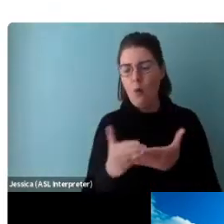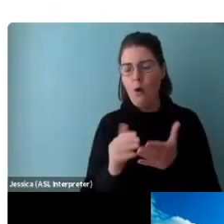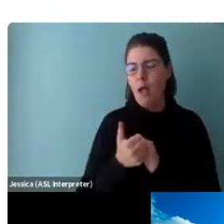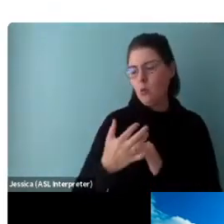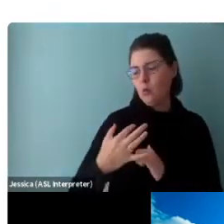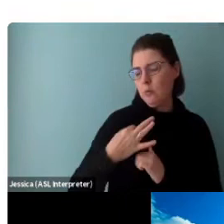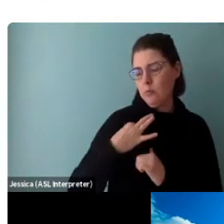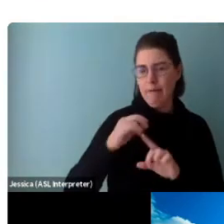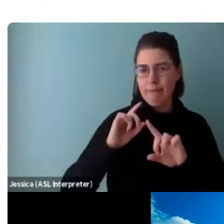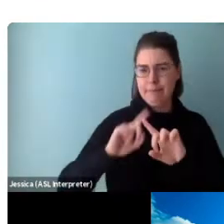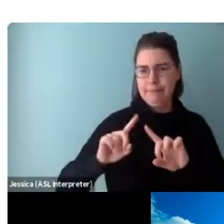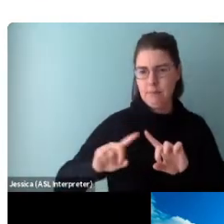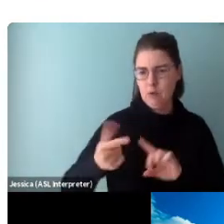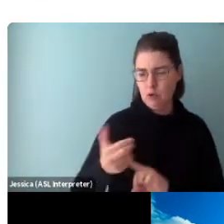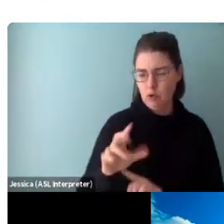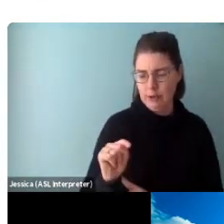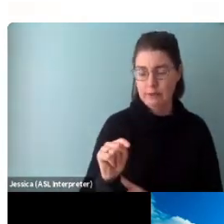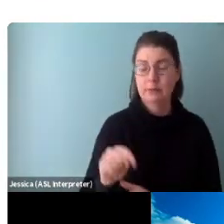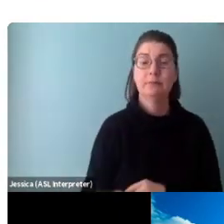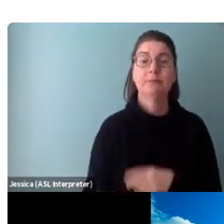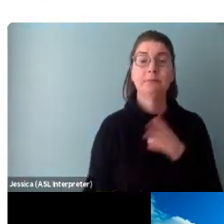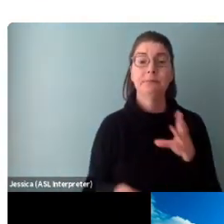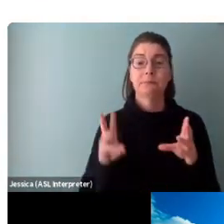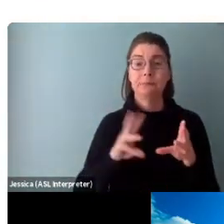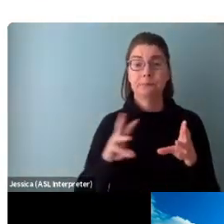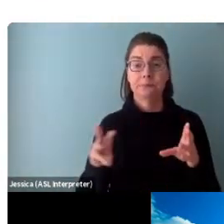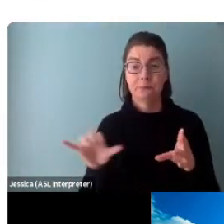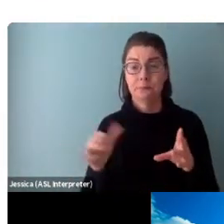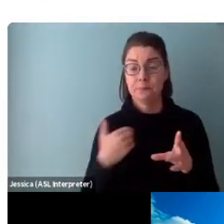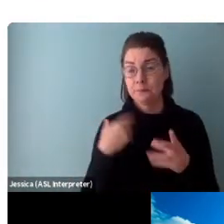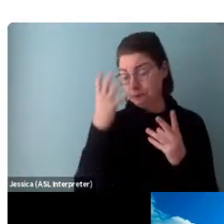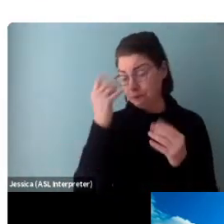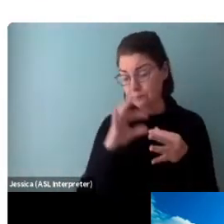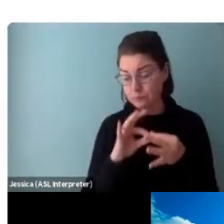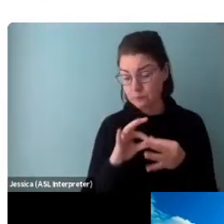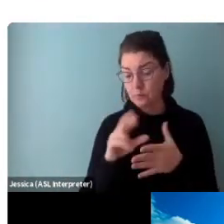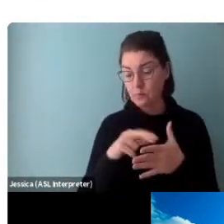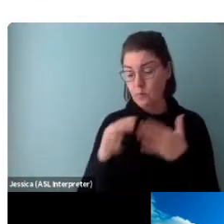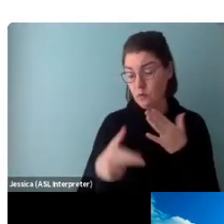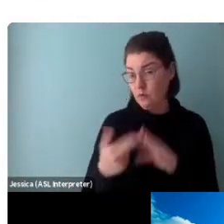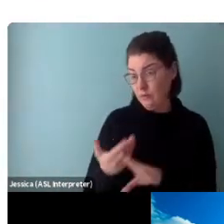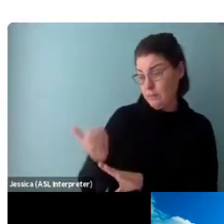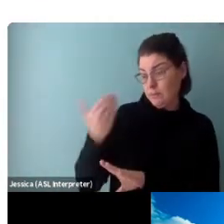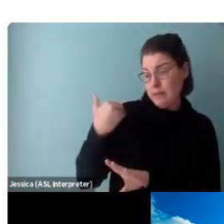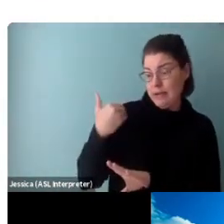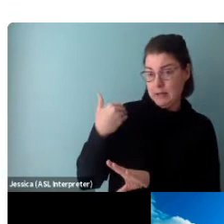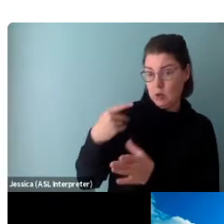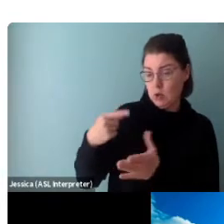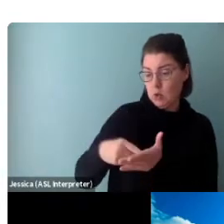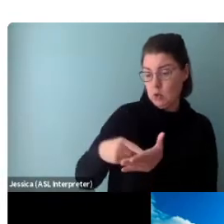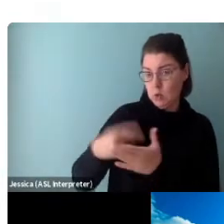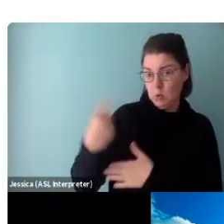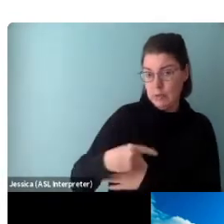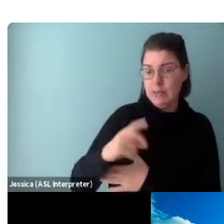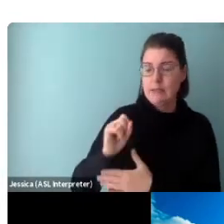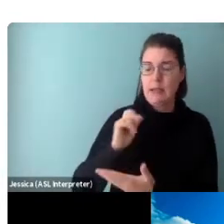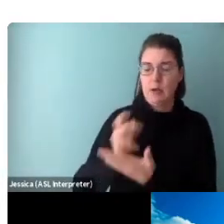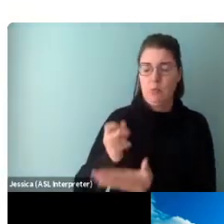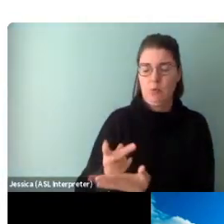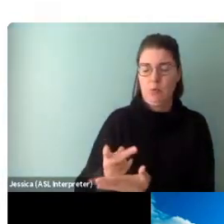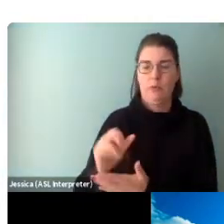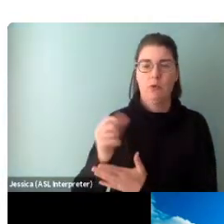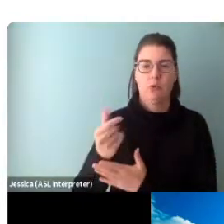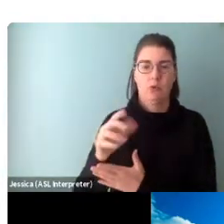for grants. The website also includes information on results of past program deadlines of who received grants as well.